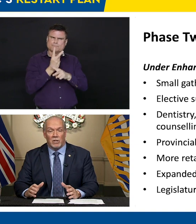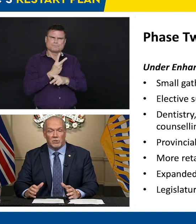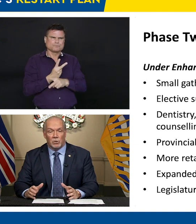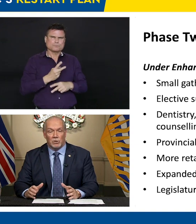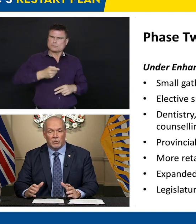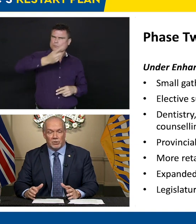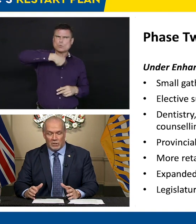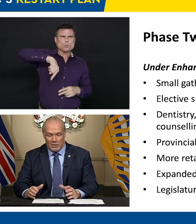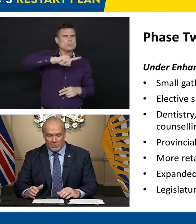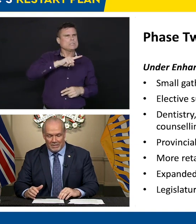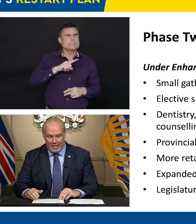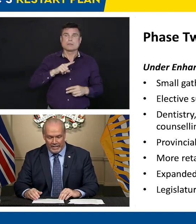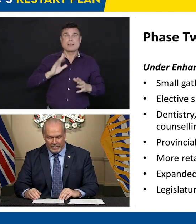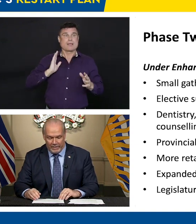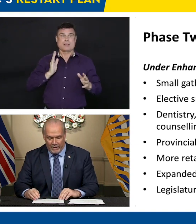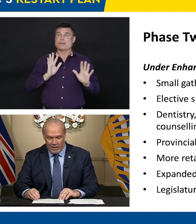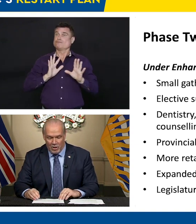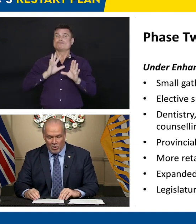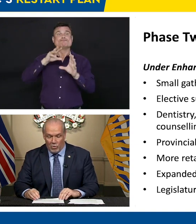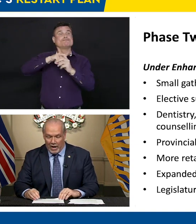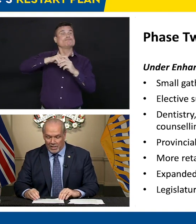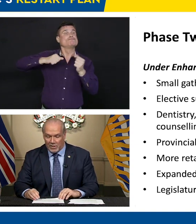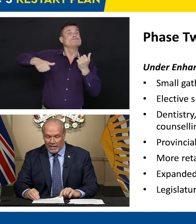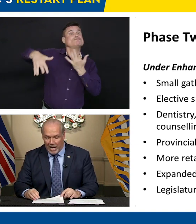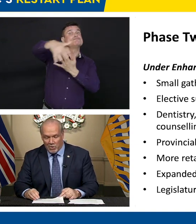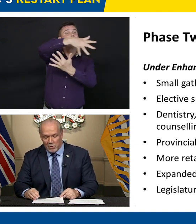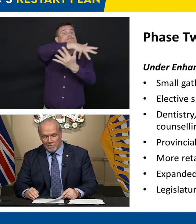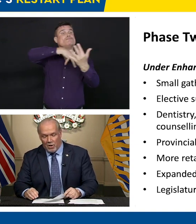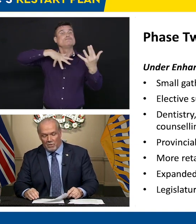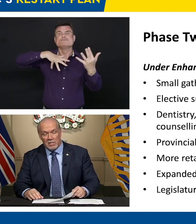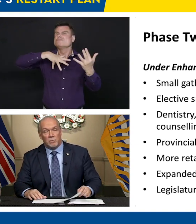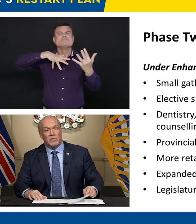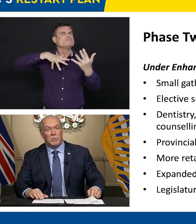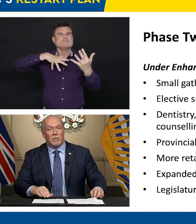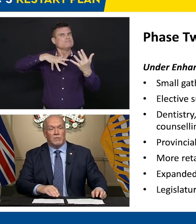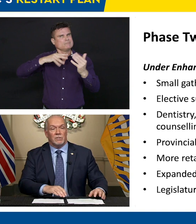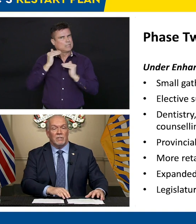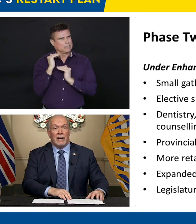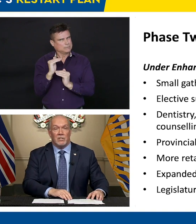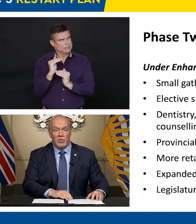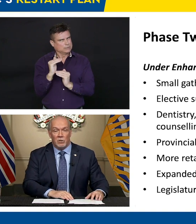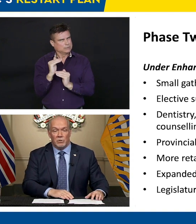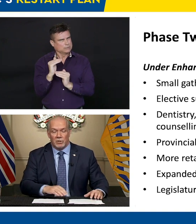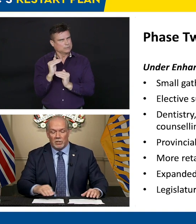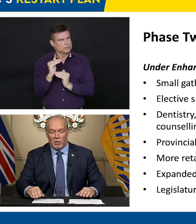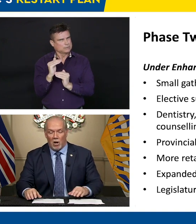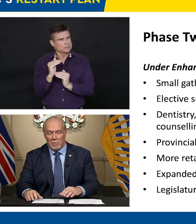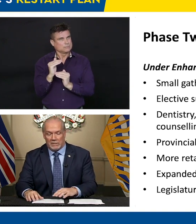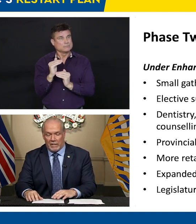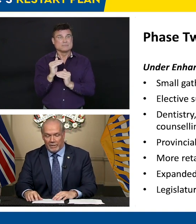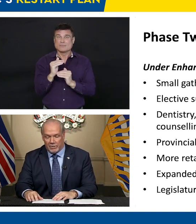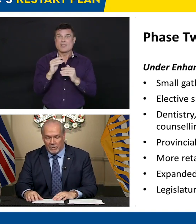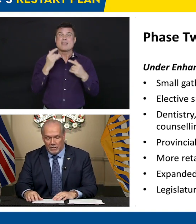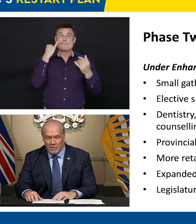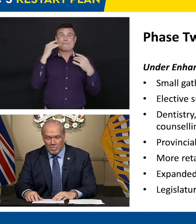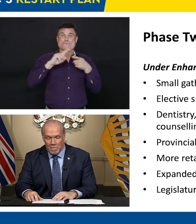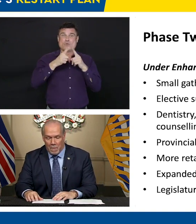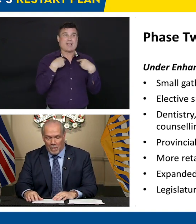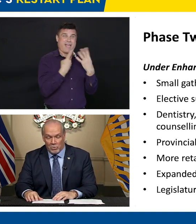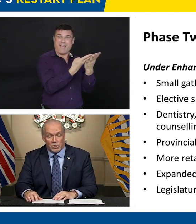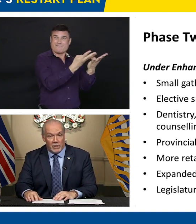we keep our social circles tight. We're asking everyone to follow these principles and to use your common sense.